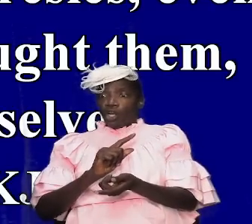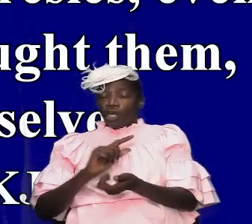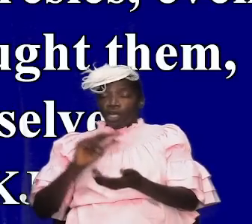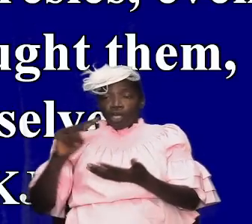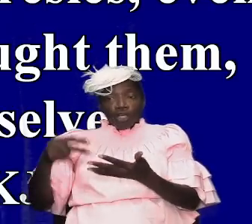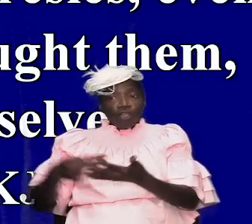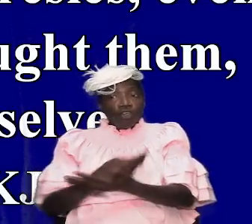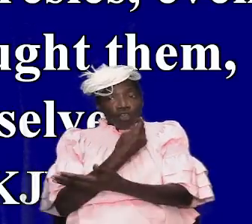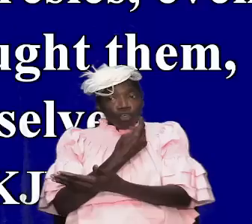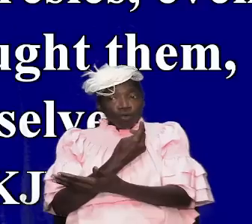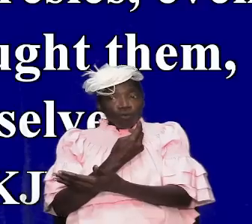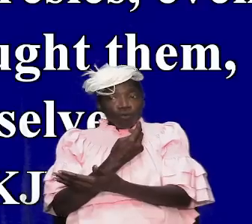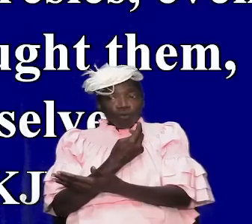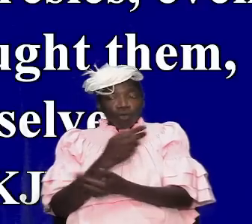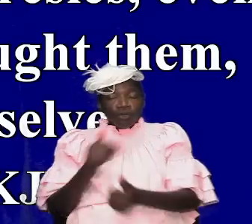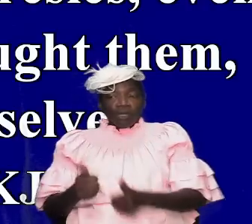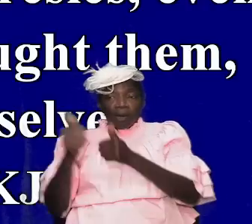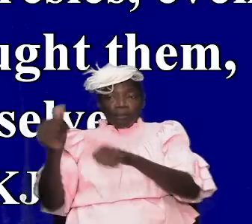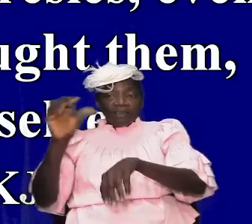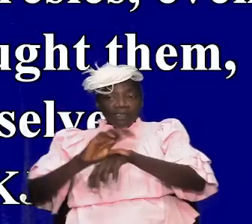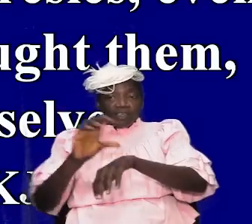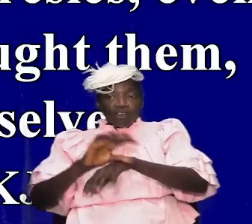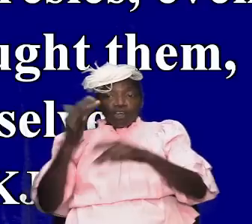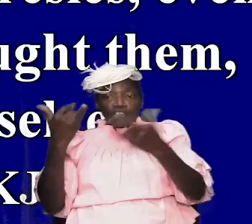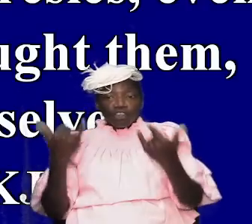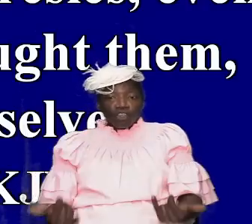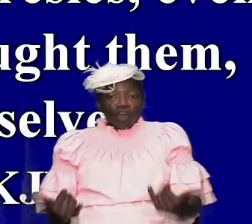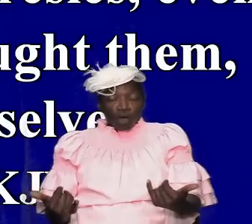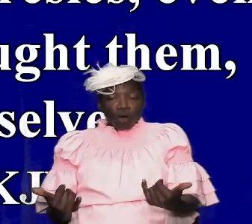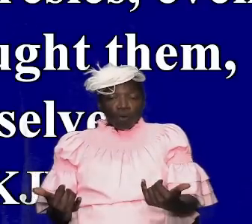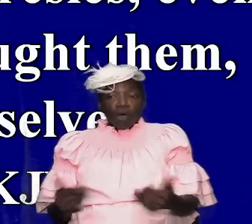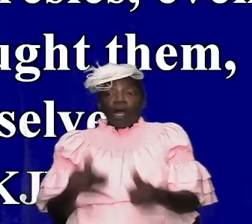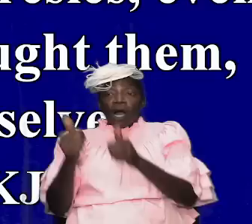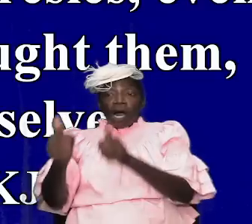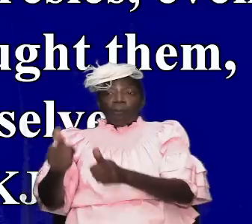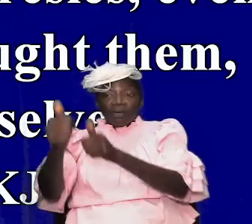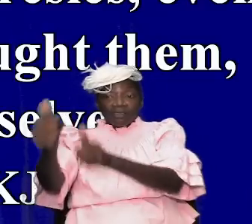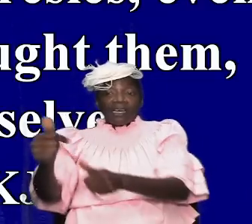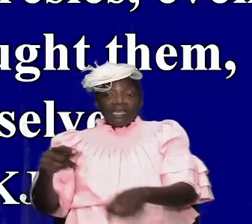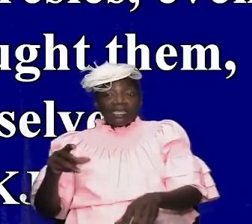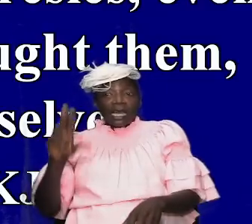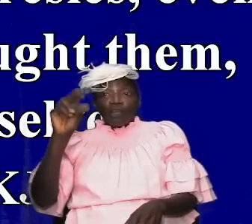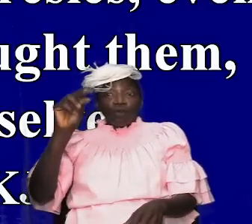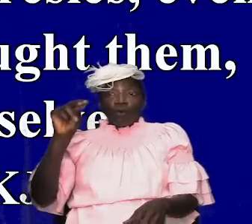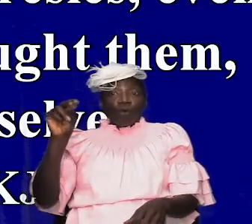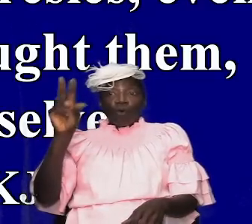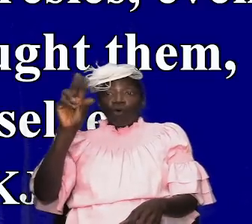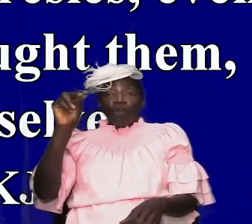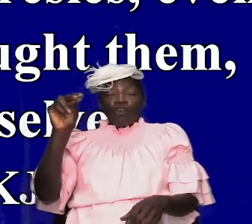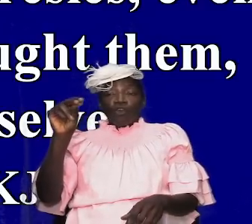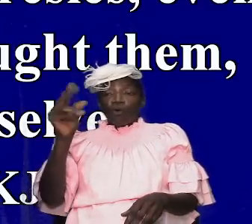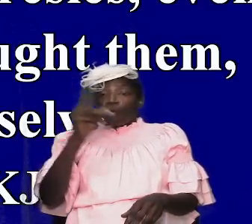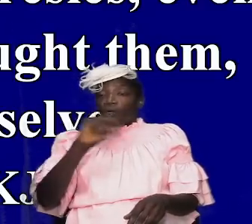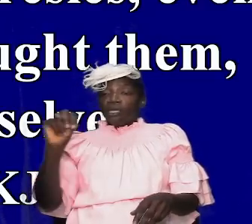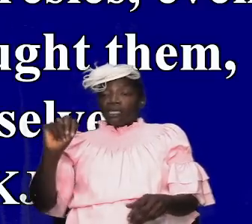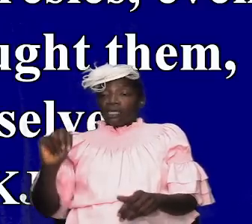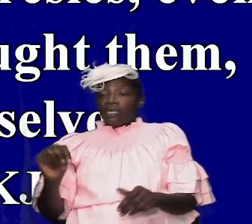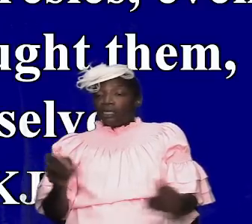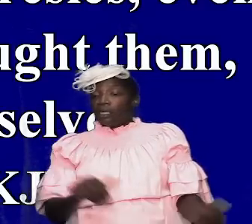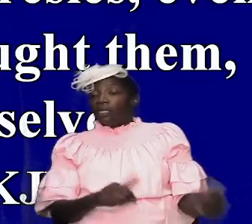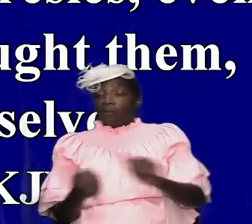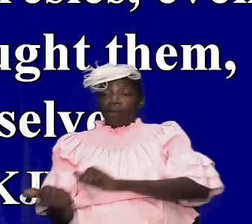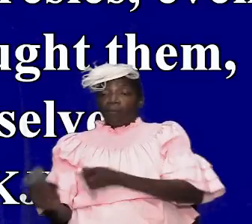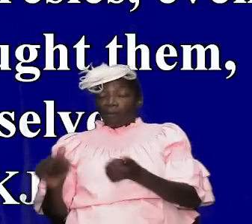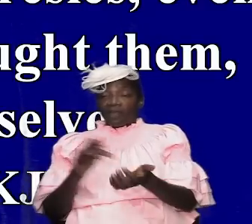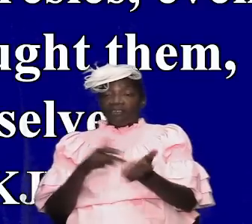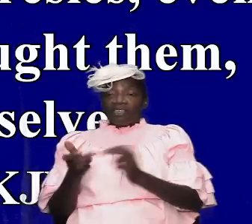even in some groups that say they're apostolic they're telling us that no you don't need to be baptized again no you don't need to be baptized in